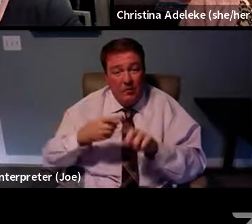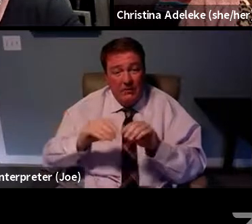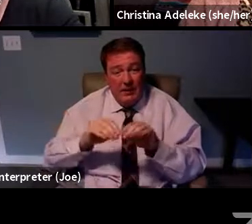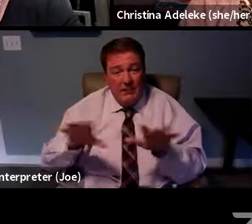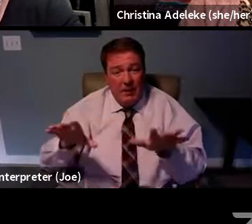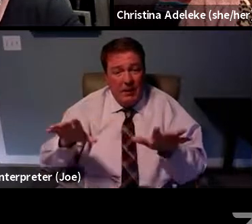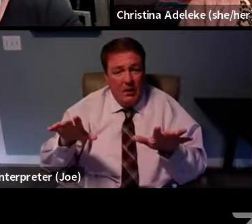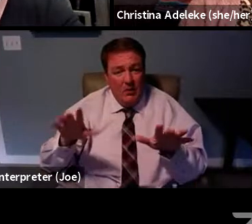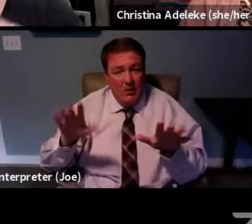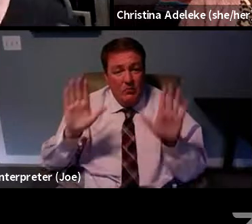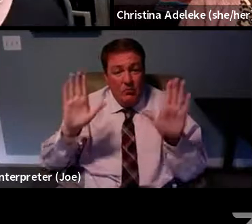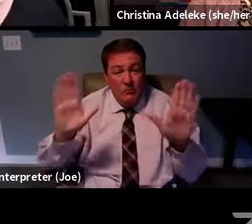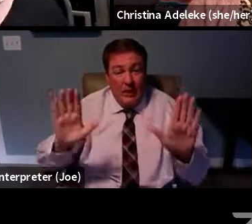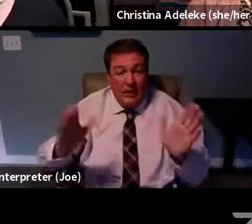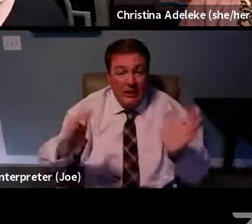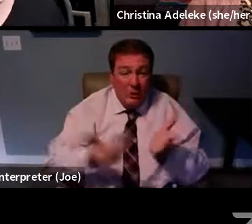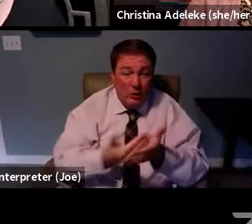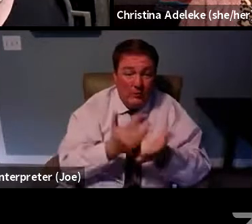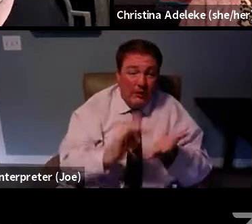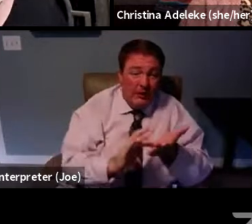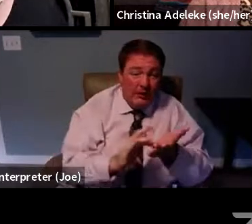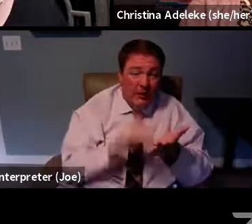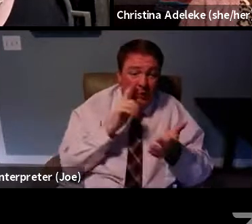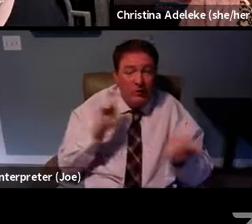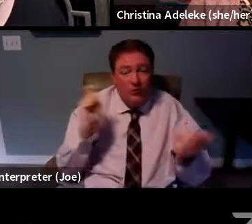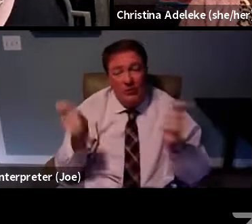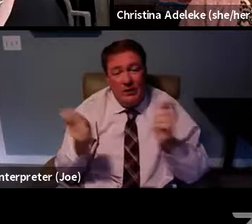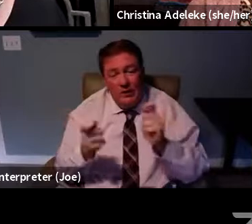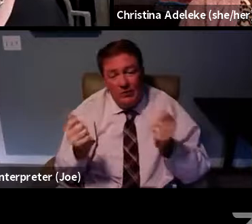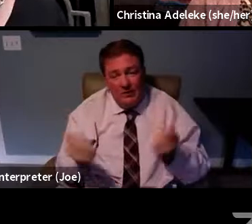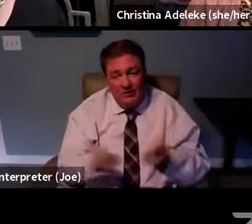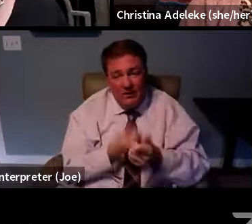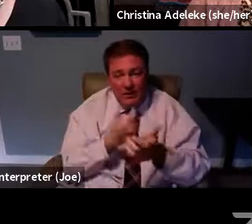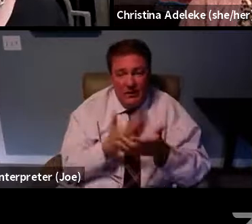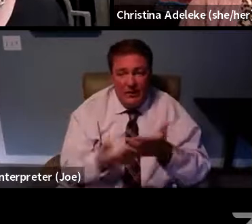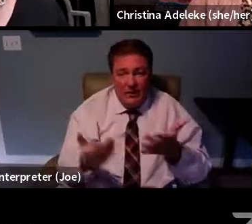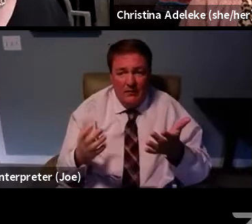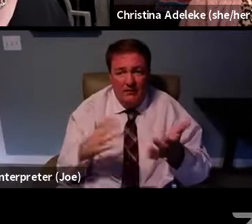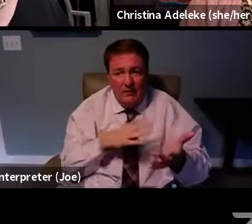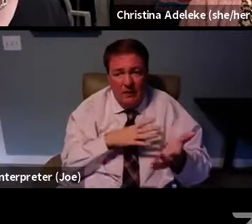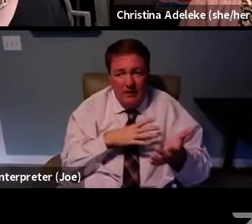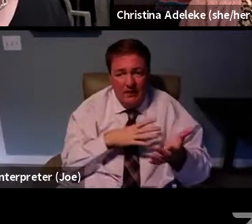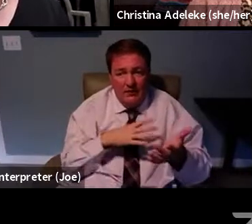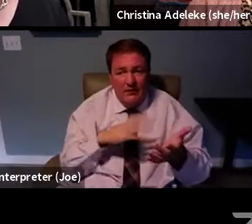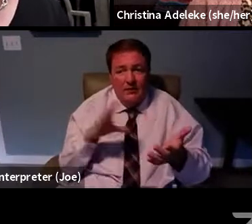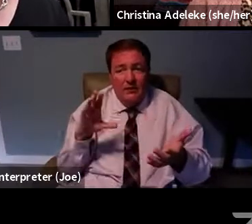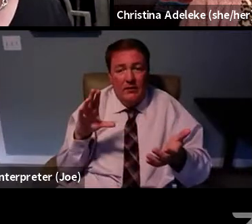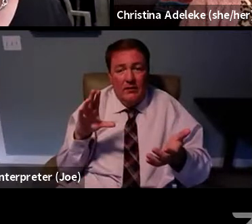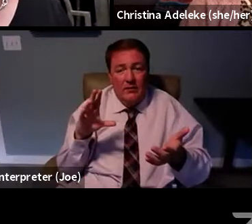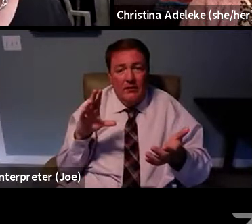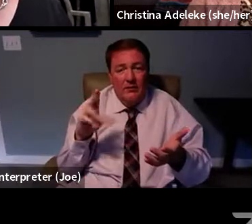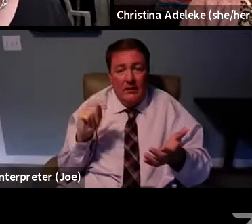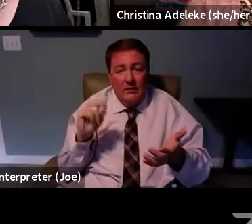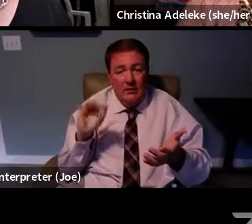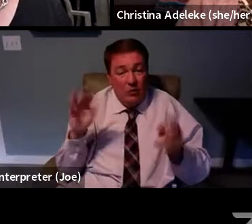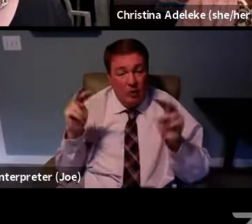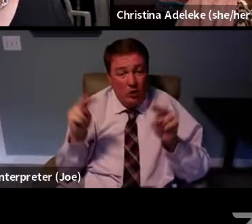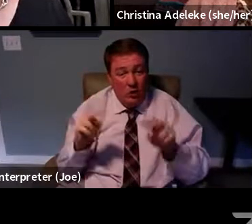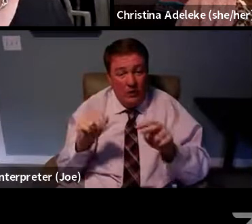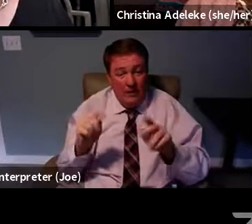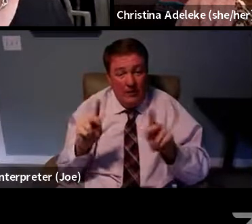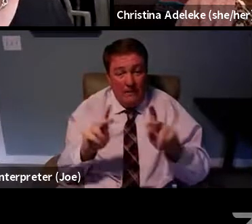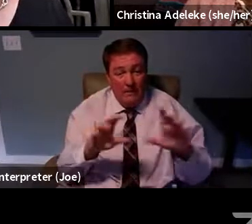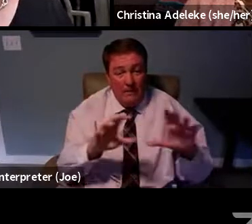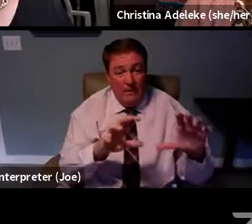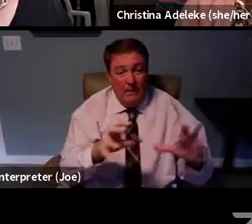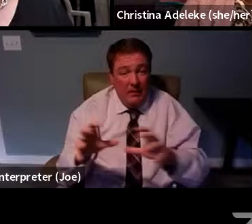great technology and changing the paradigm, you know, and all of that. And when you look at, you know, the populations